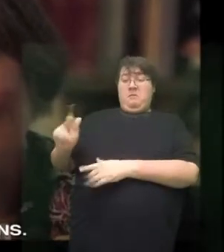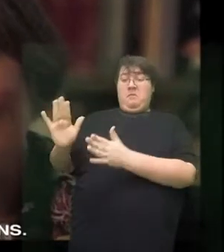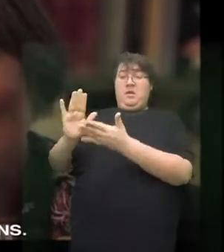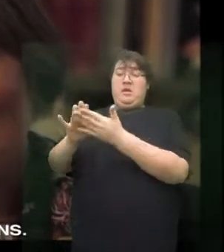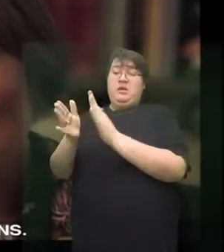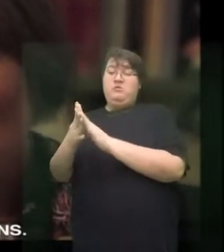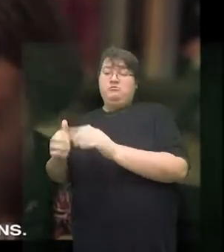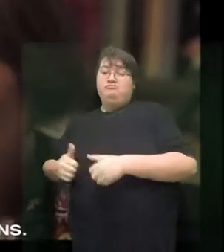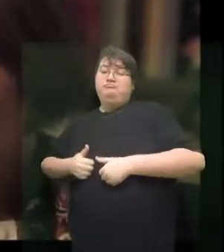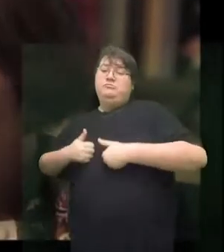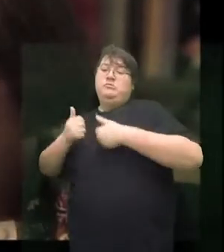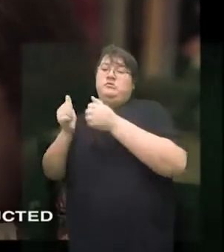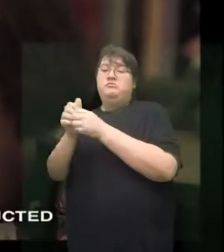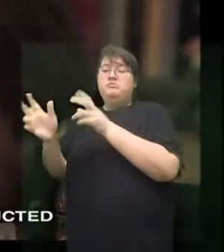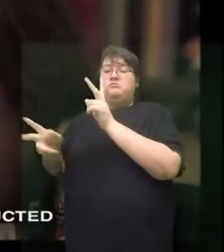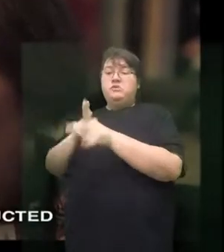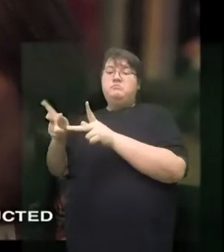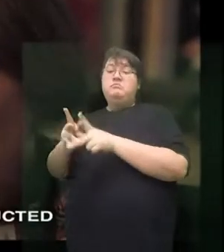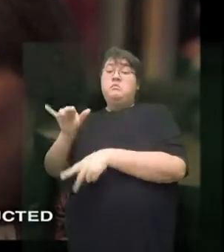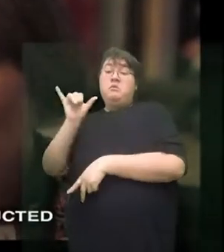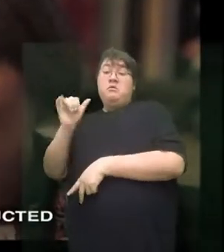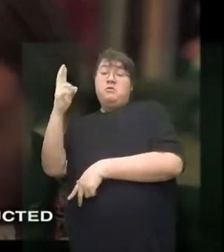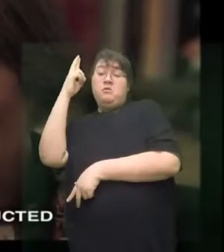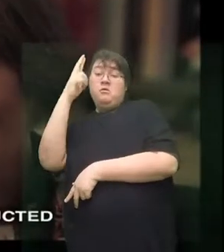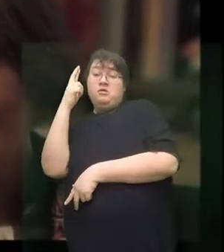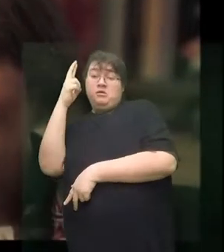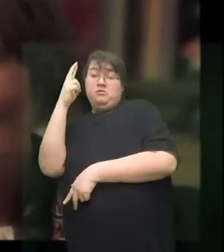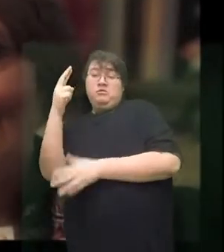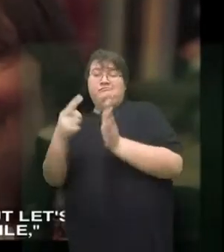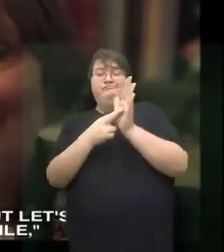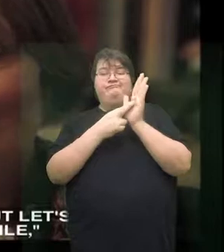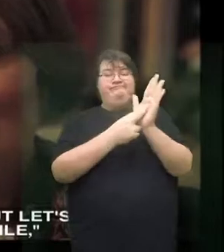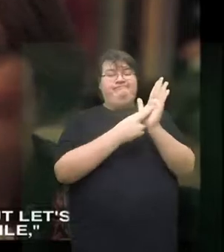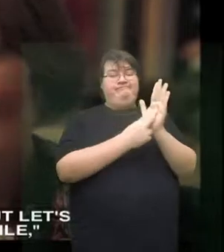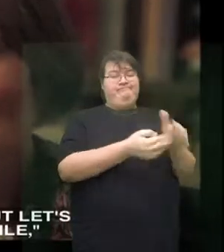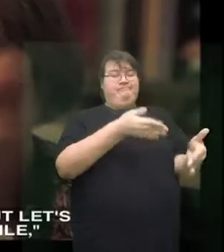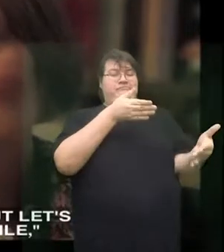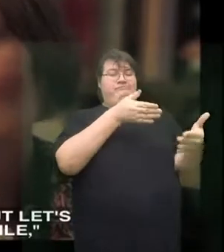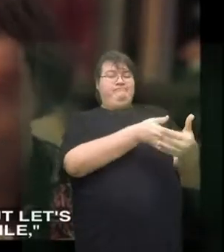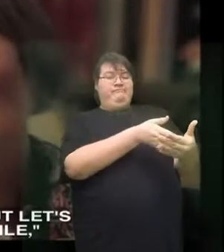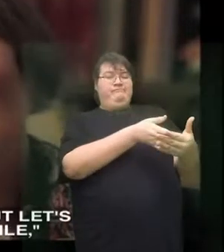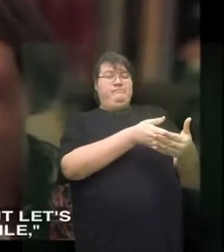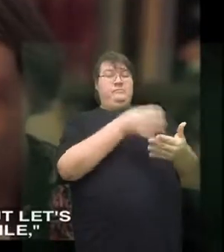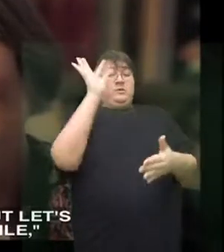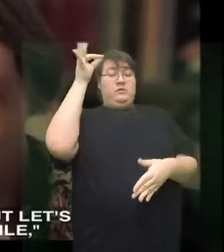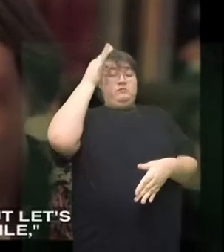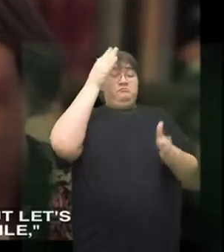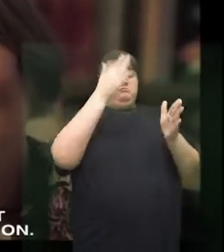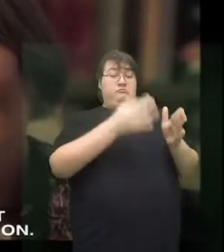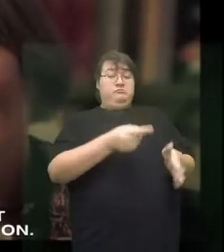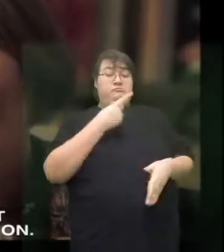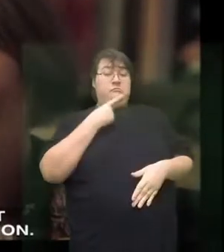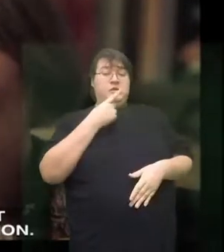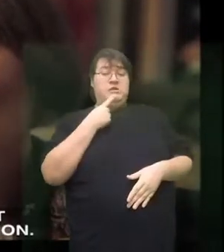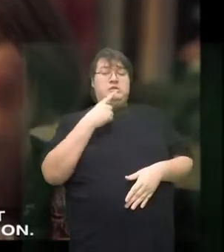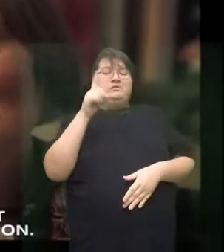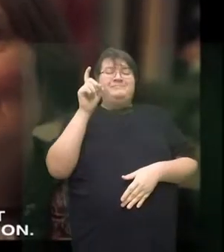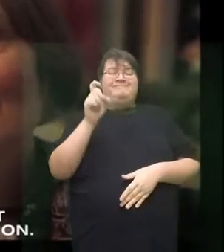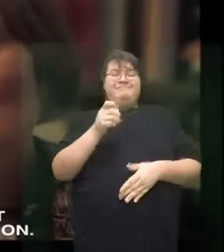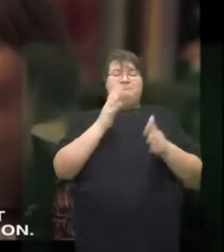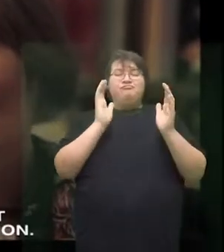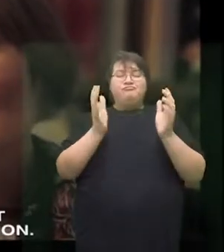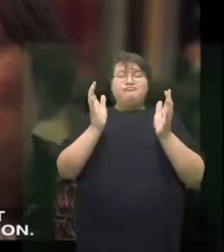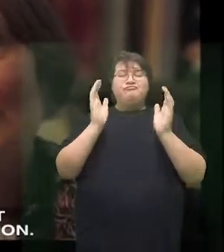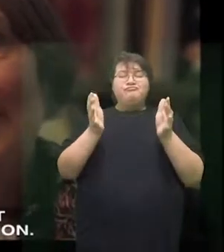and live with their towns. So they come in, instructed to vote against. The federalists say, but let's talk about this a while. And they